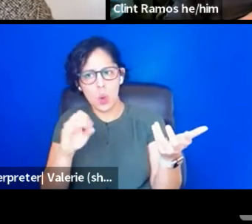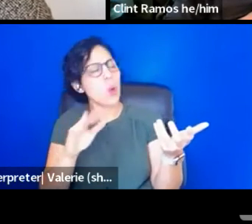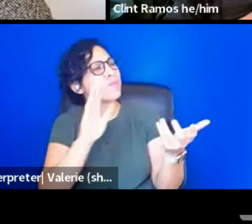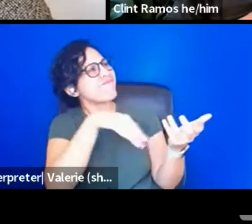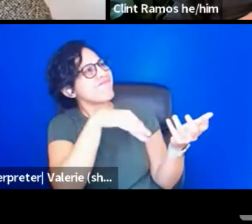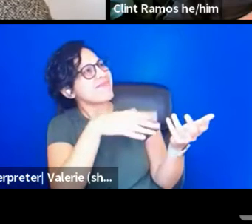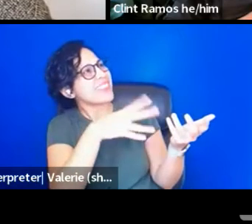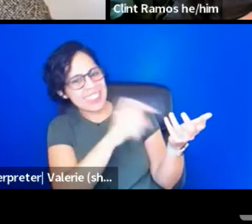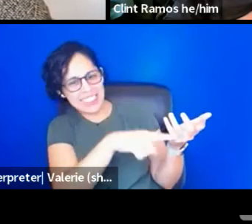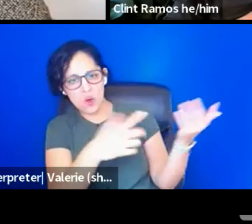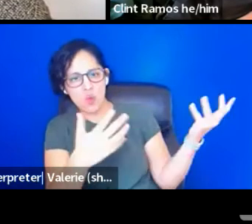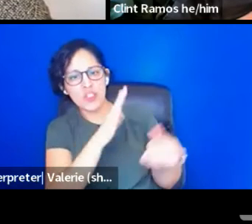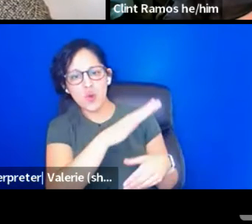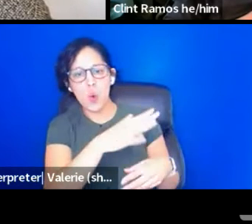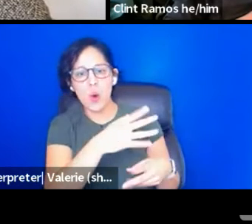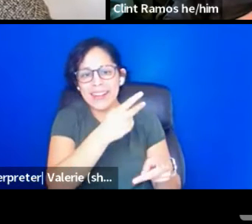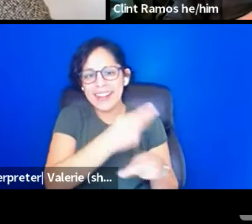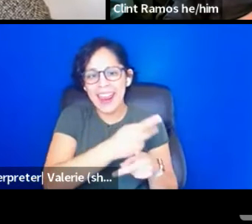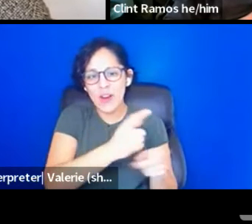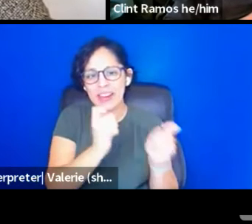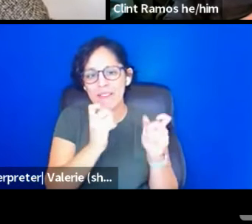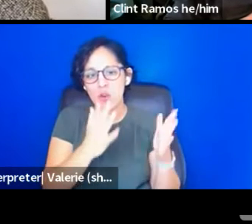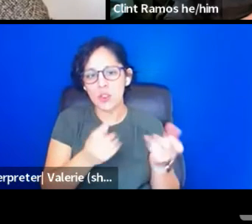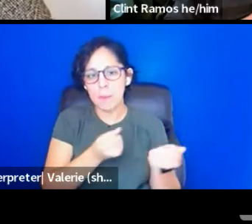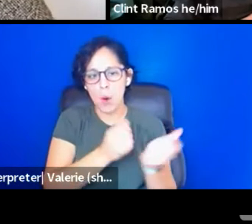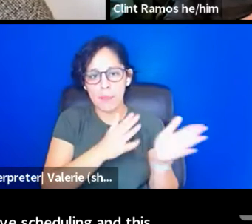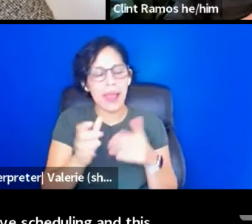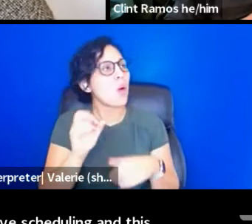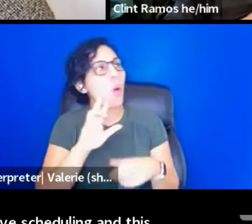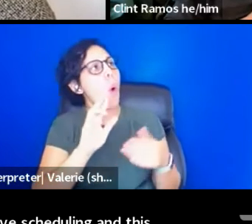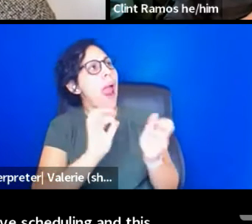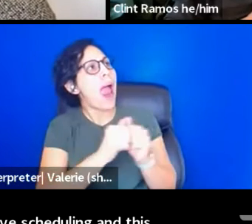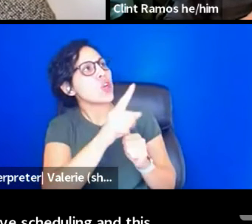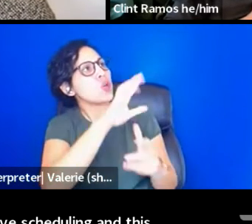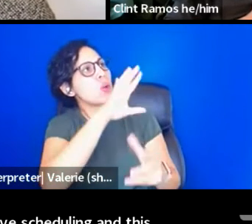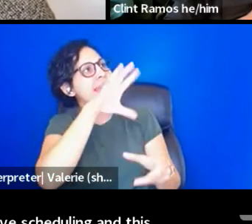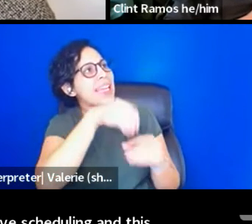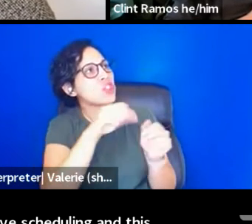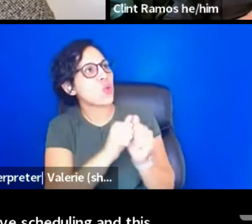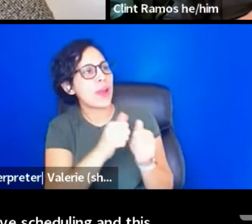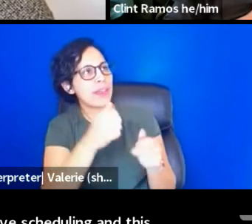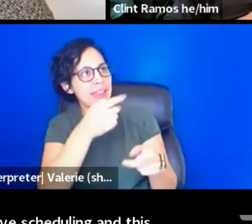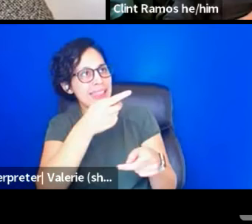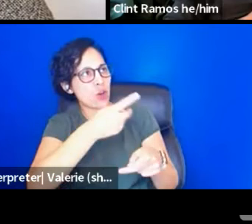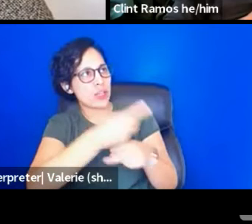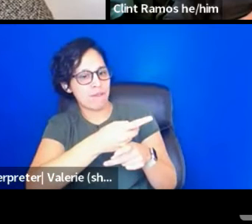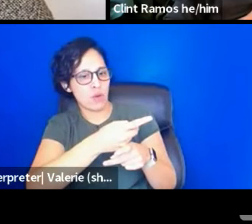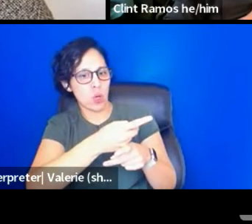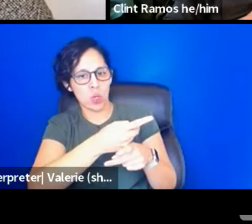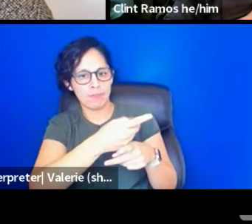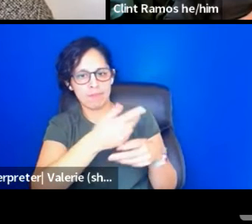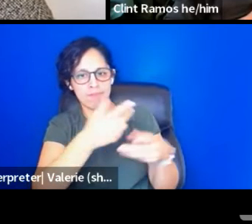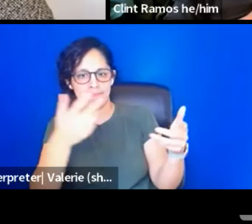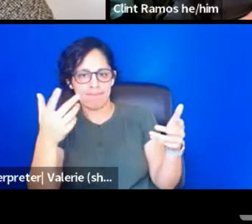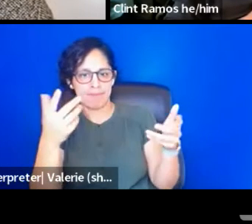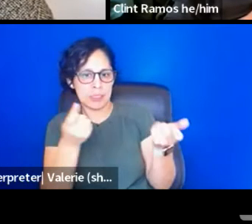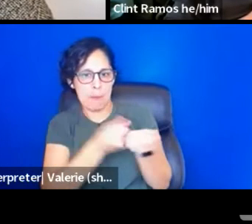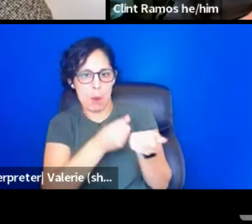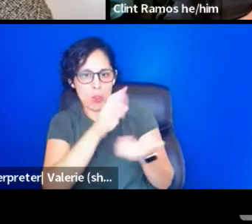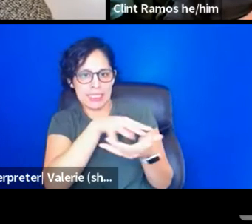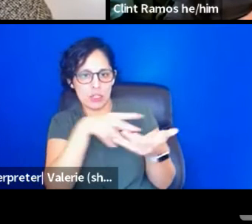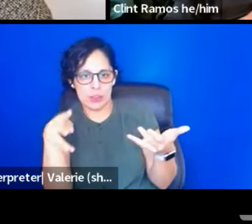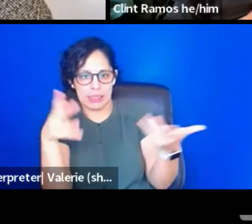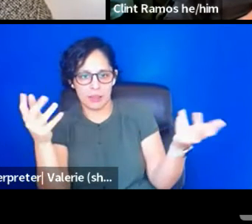how are you engaging with supportive scheduling in this next quarter? Because I know that I, I have, I have